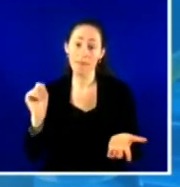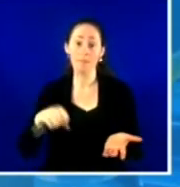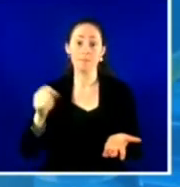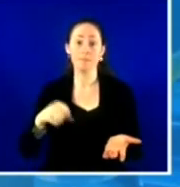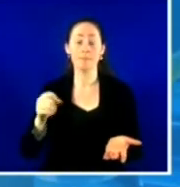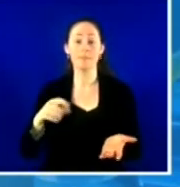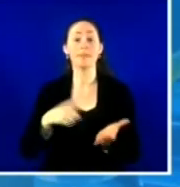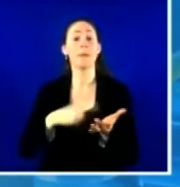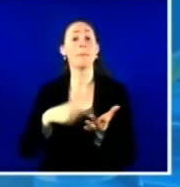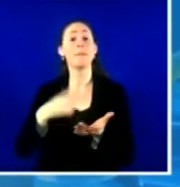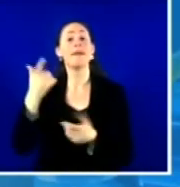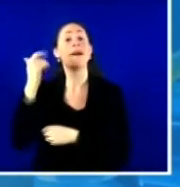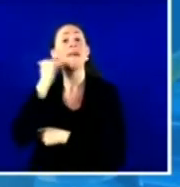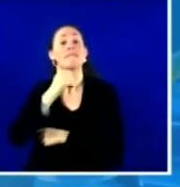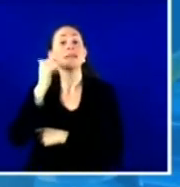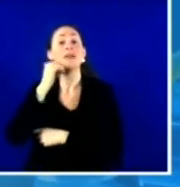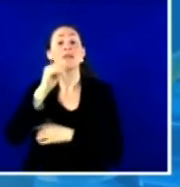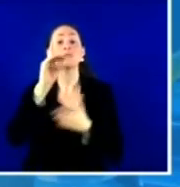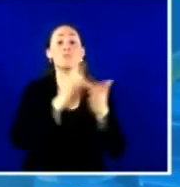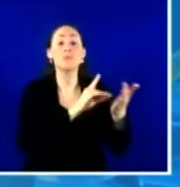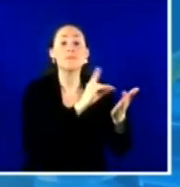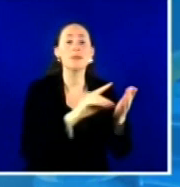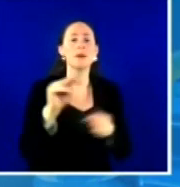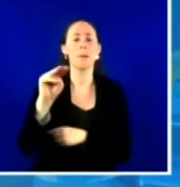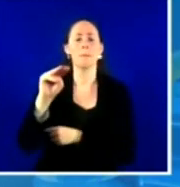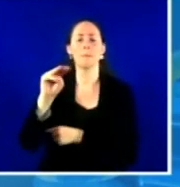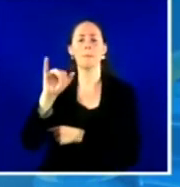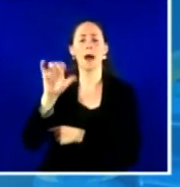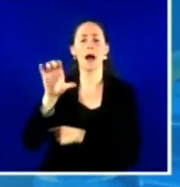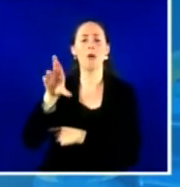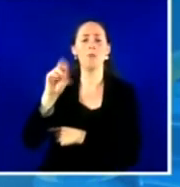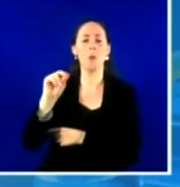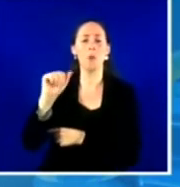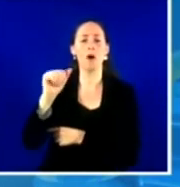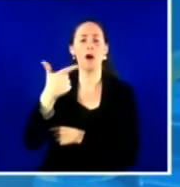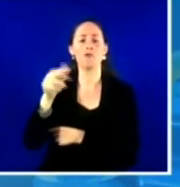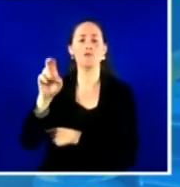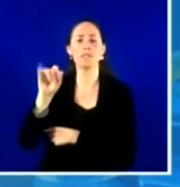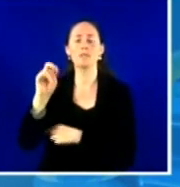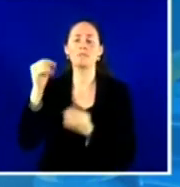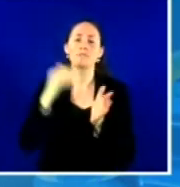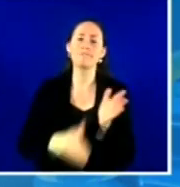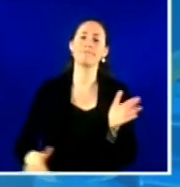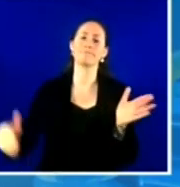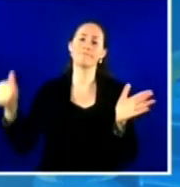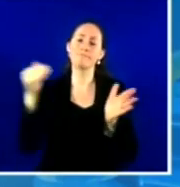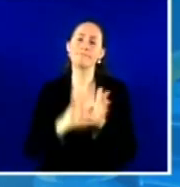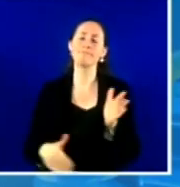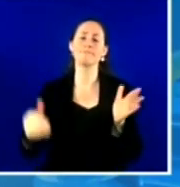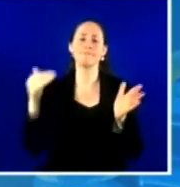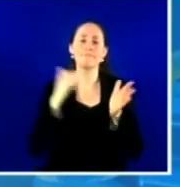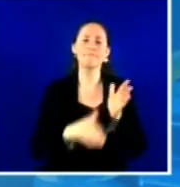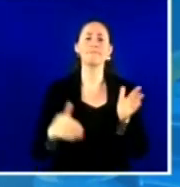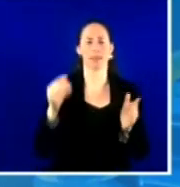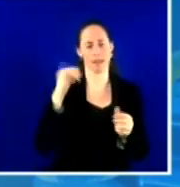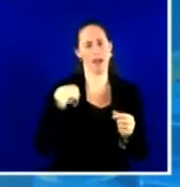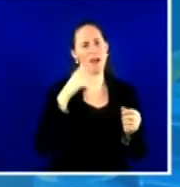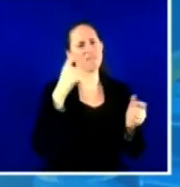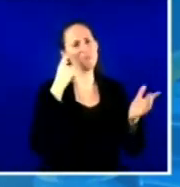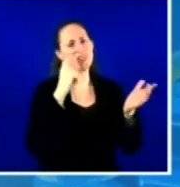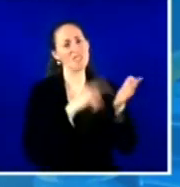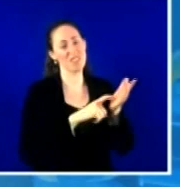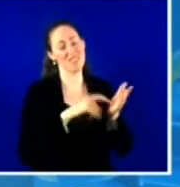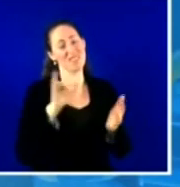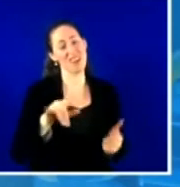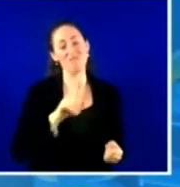and microaggressions. And so, you know, we have to be respectful of that and know that, um, you know, this is a reality of a large, uh,